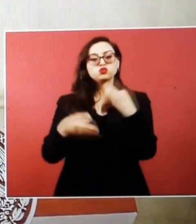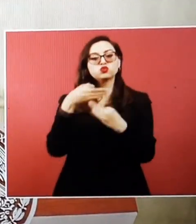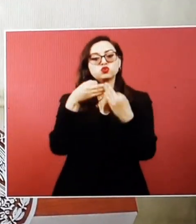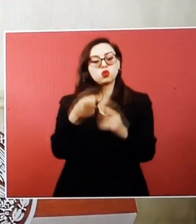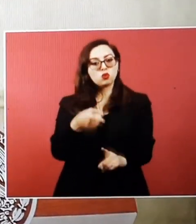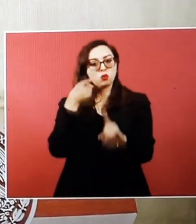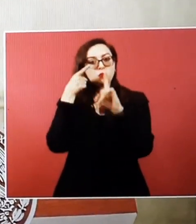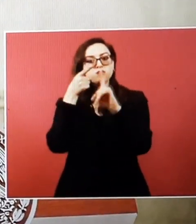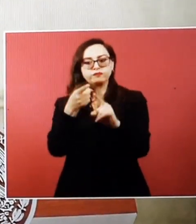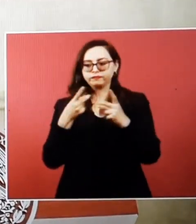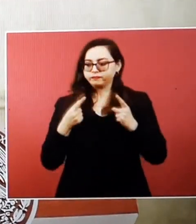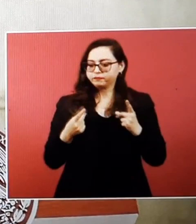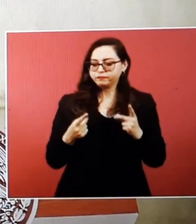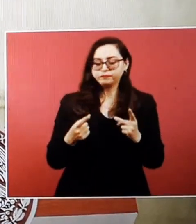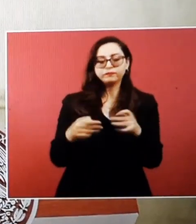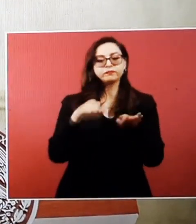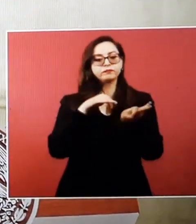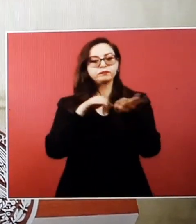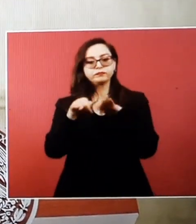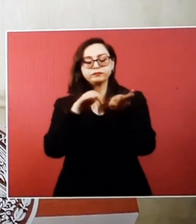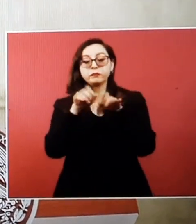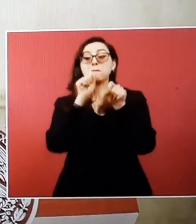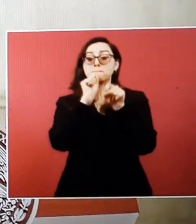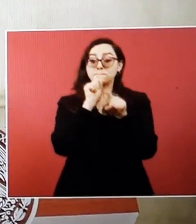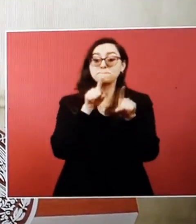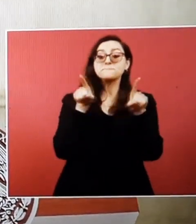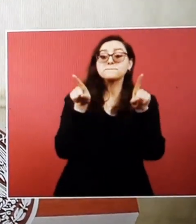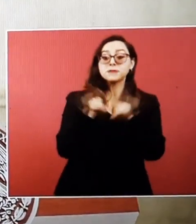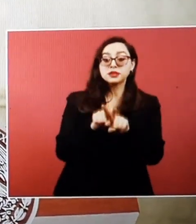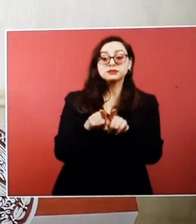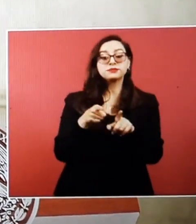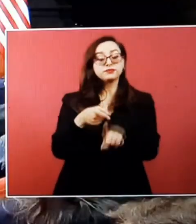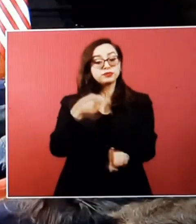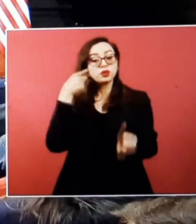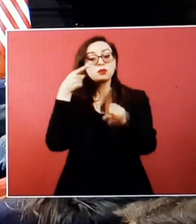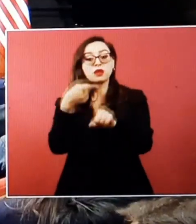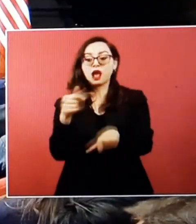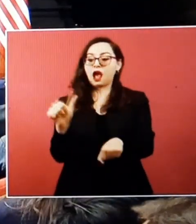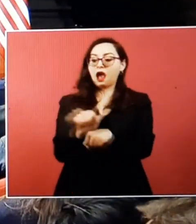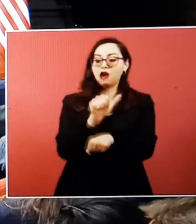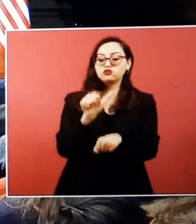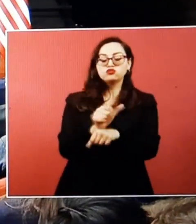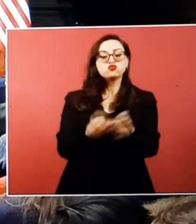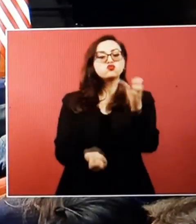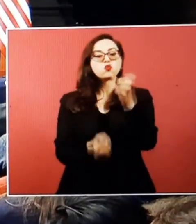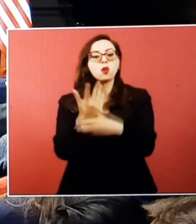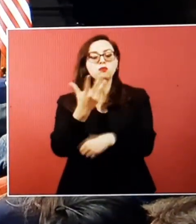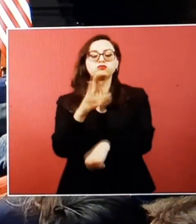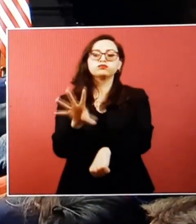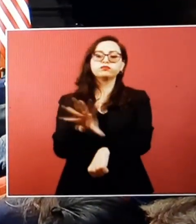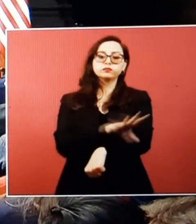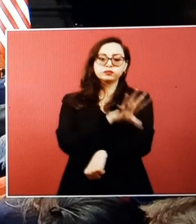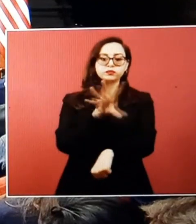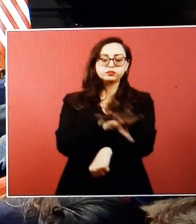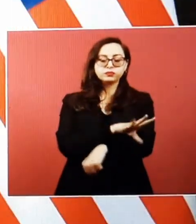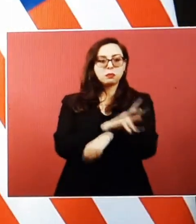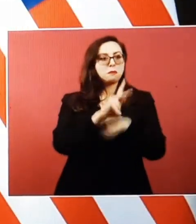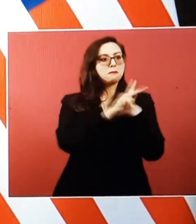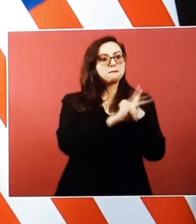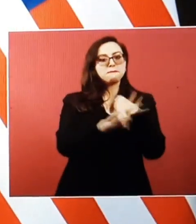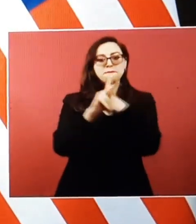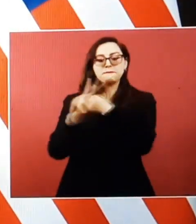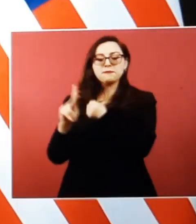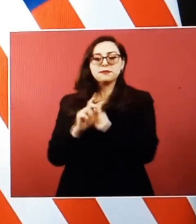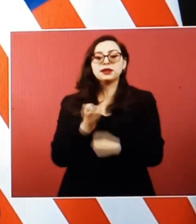are completely across our international borders. It means exploring shared markets for clean